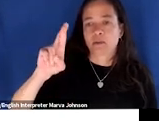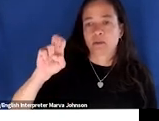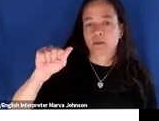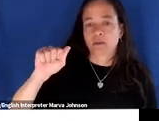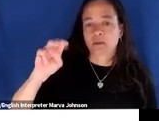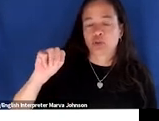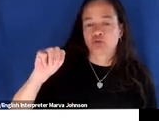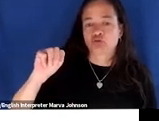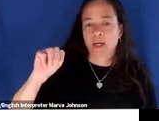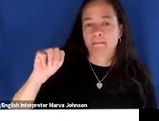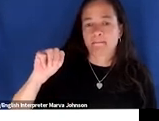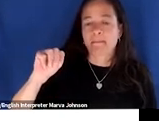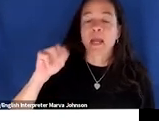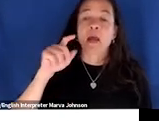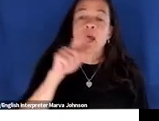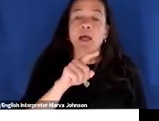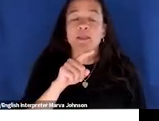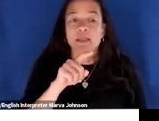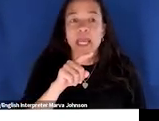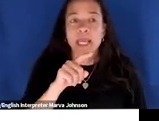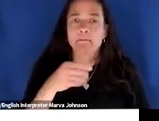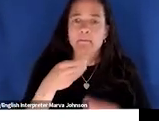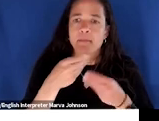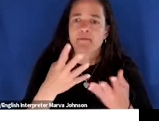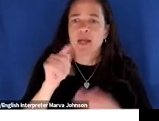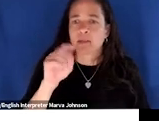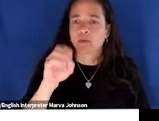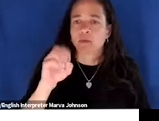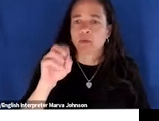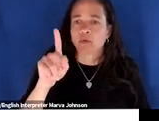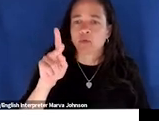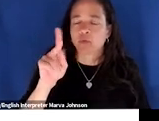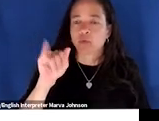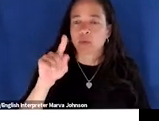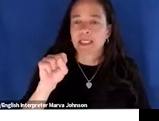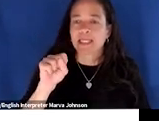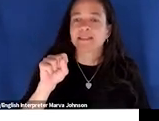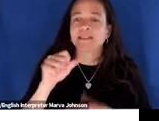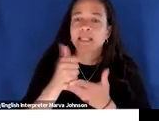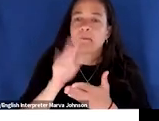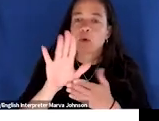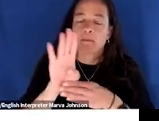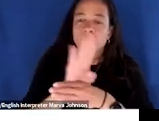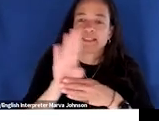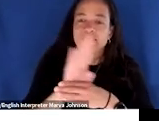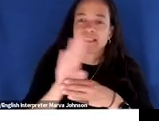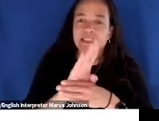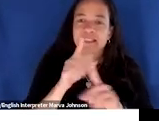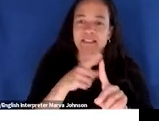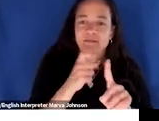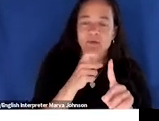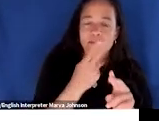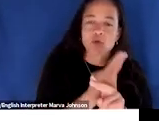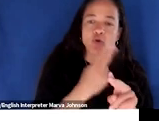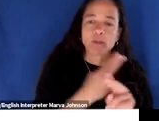providing information and toolkits to help your organization shift from using single use